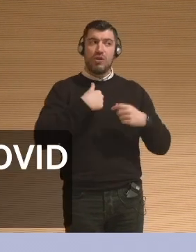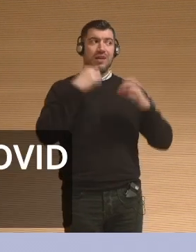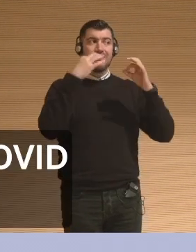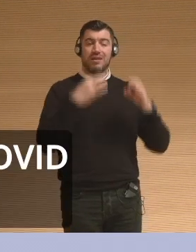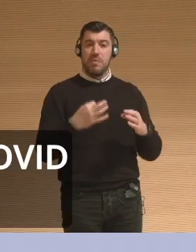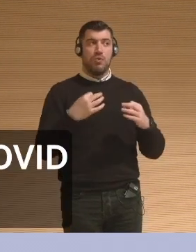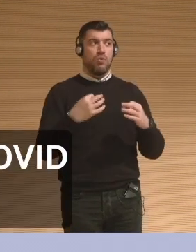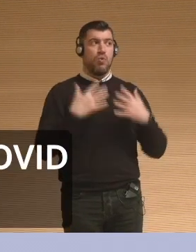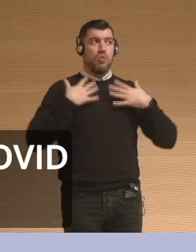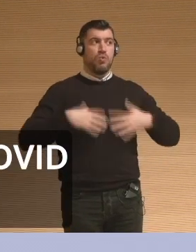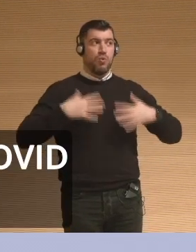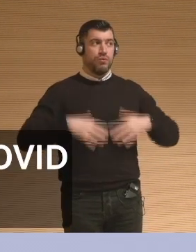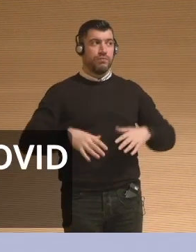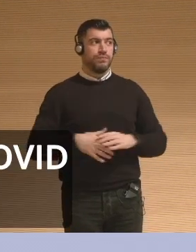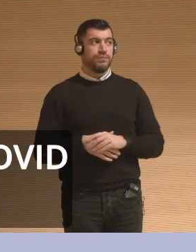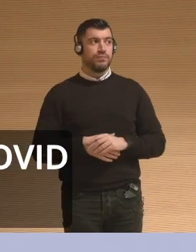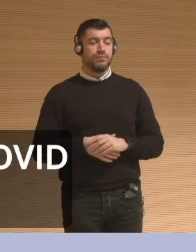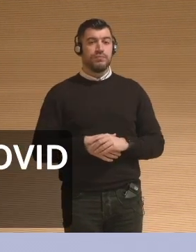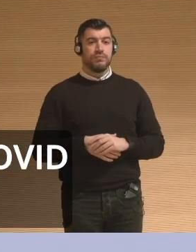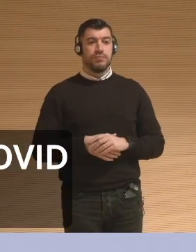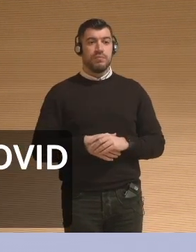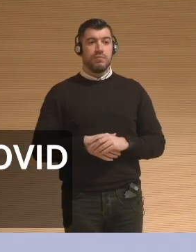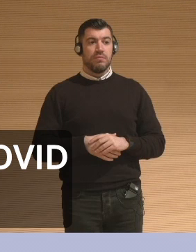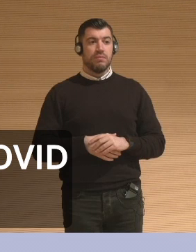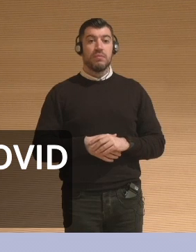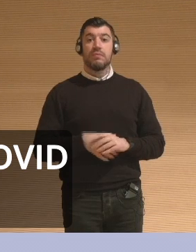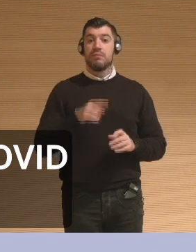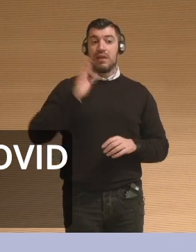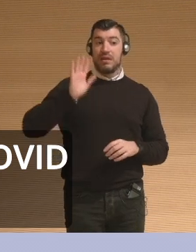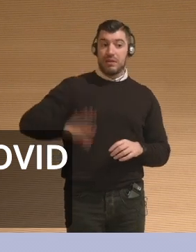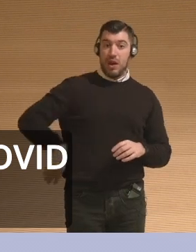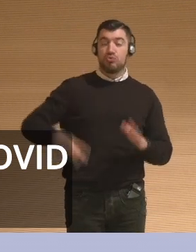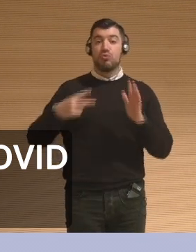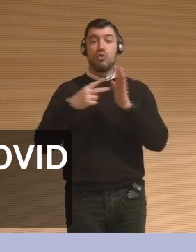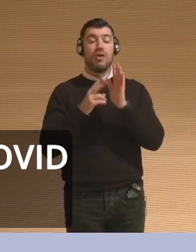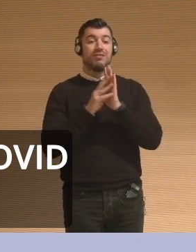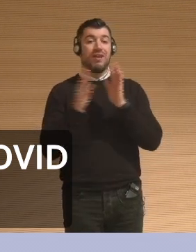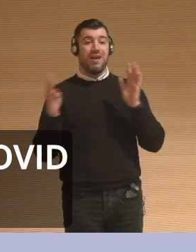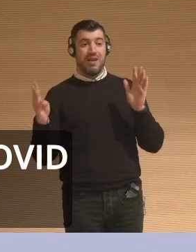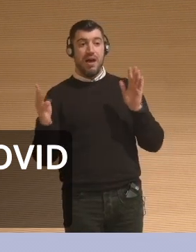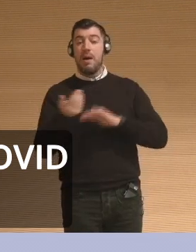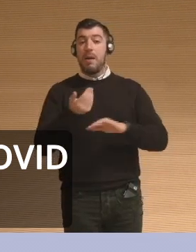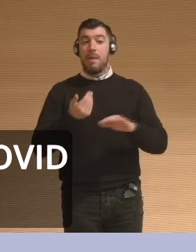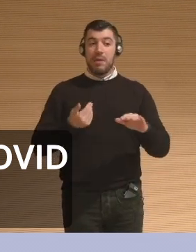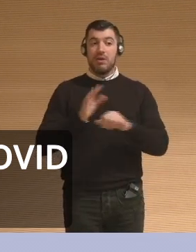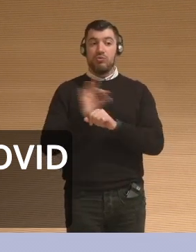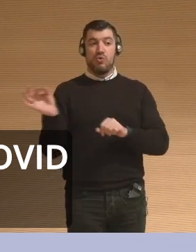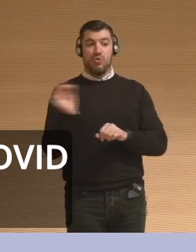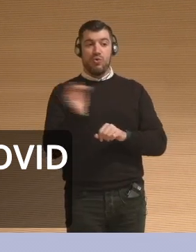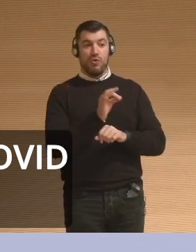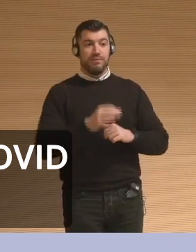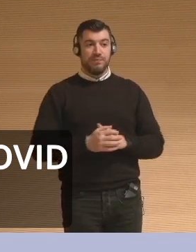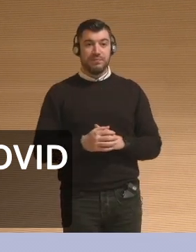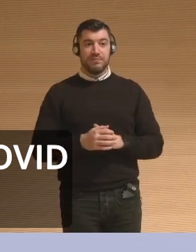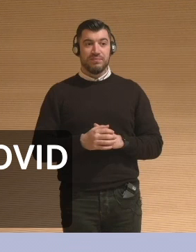Last, most recently, this was 2019 before COVID put a temporary halt on my work